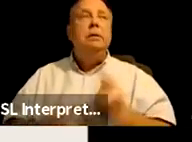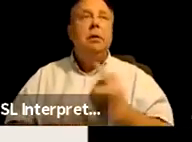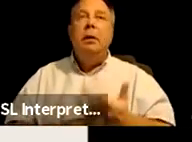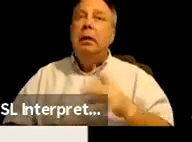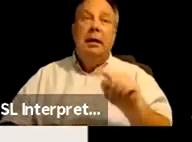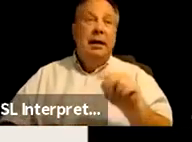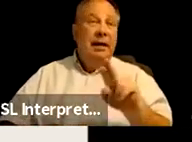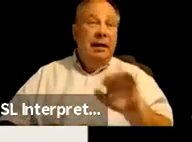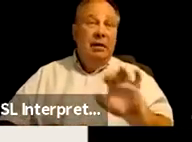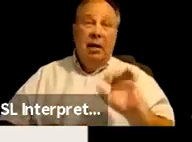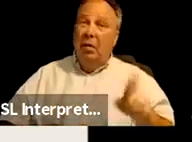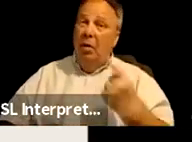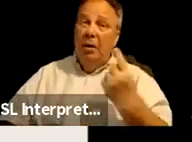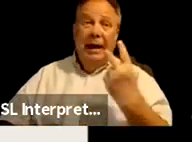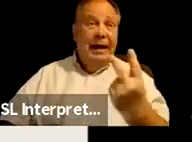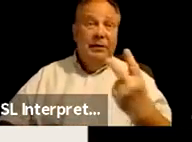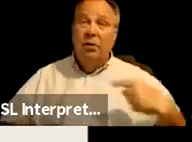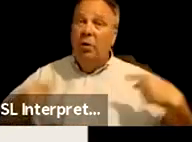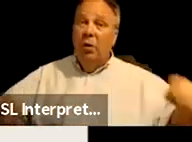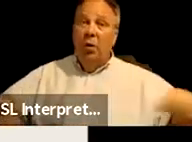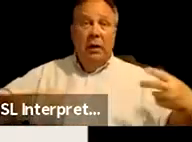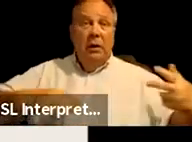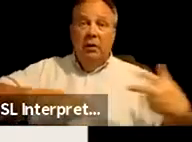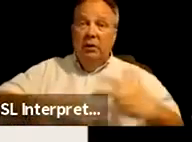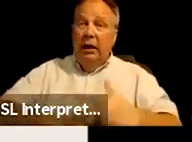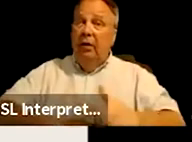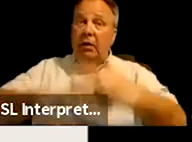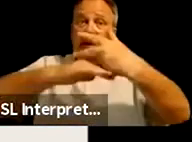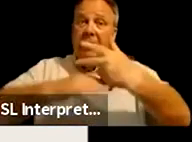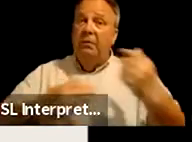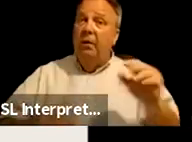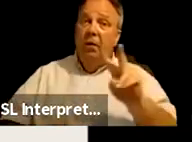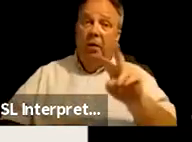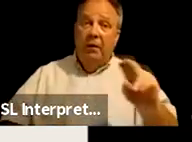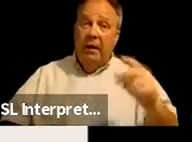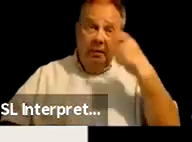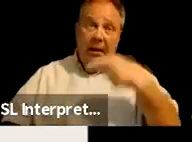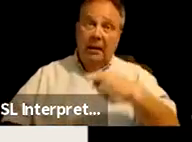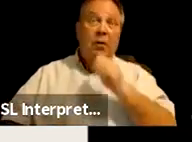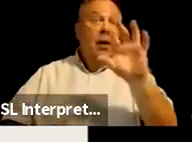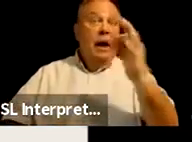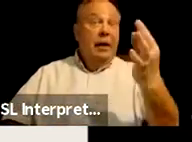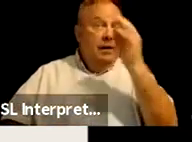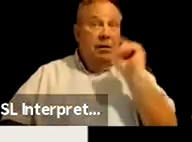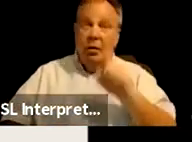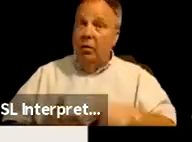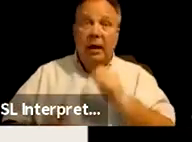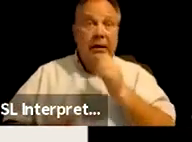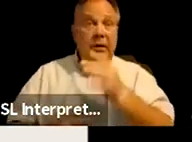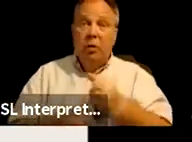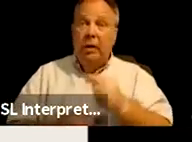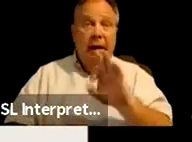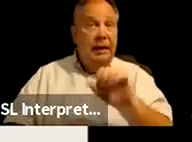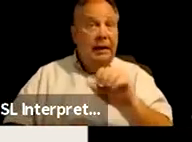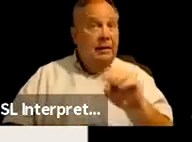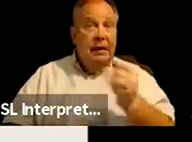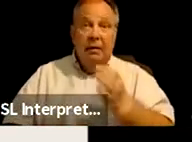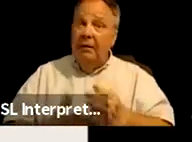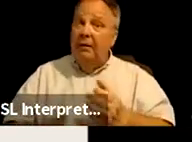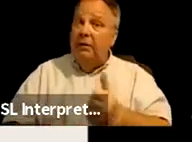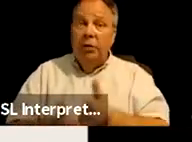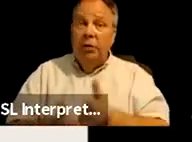only has two wheelchair accessible vans, and because they're not a federally recognized tribe, they don't get any FEMA funds or assistance.